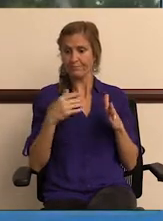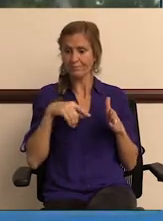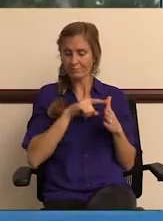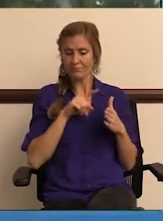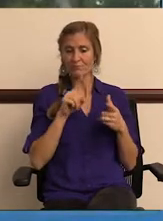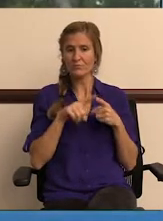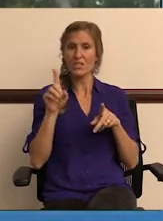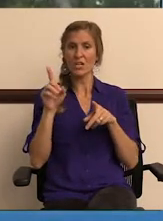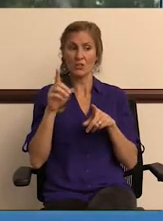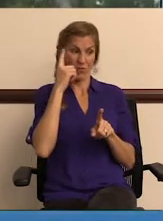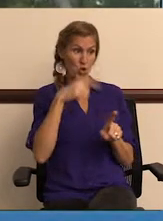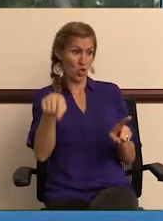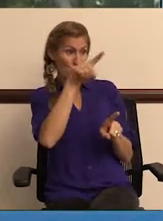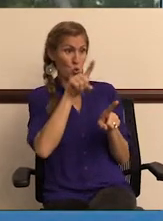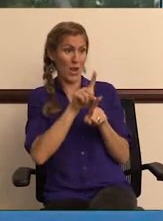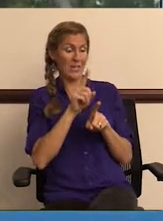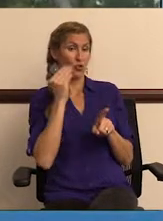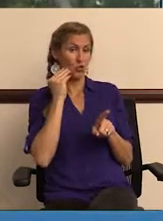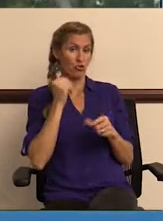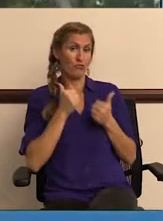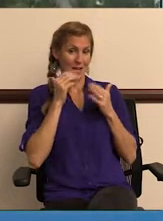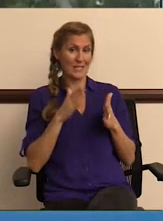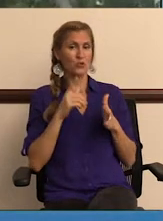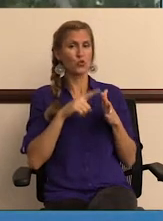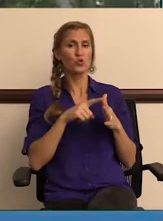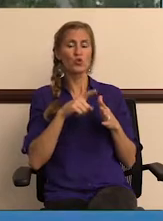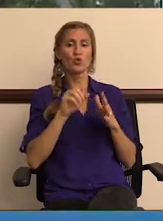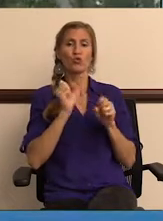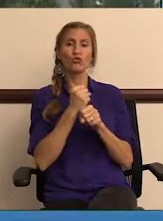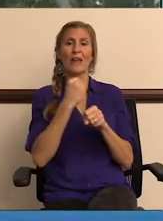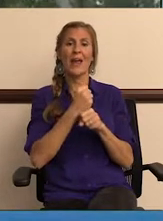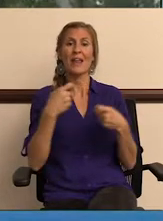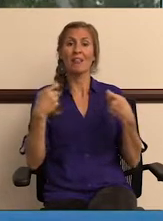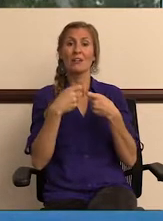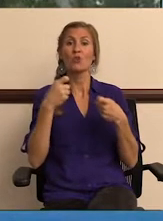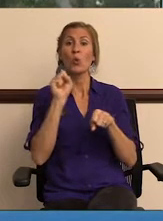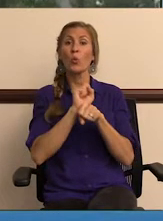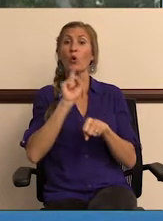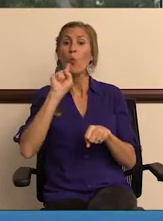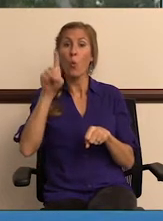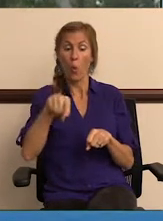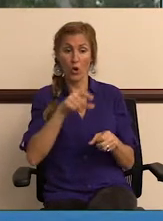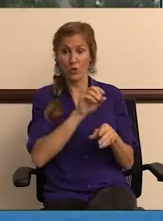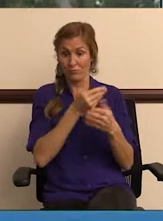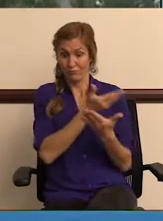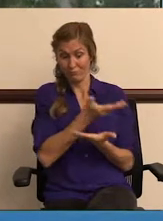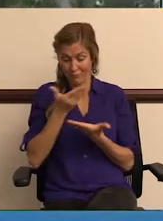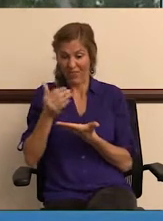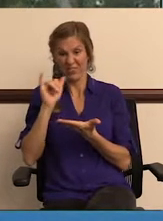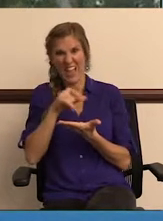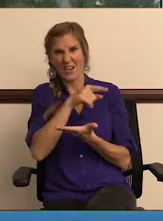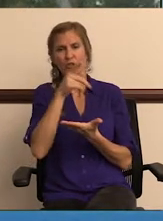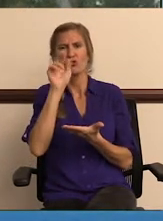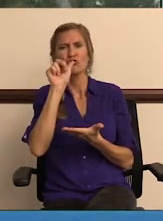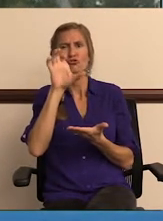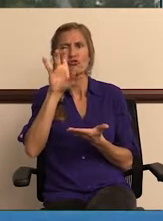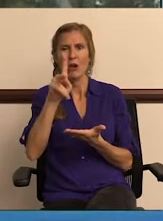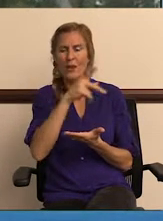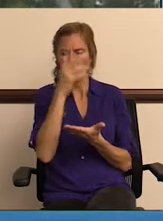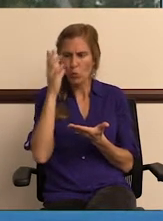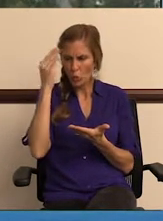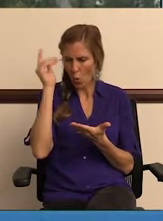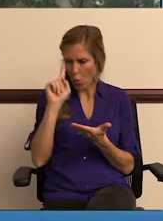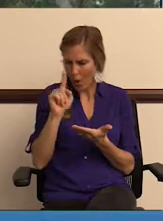and essentially allows us now, allows you as a resident to create an electronic work order, to have that work order tracked throughout the process.